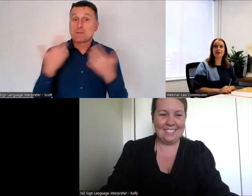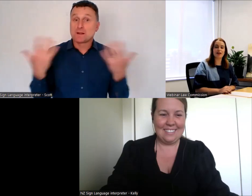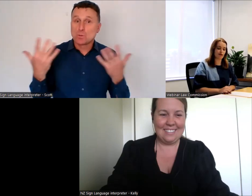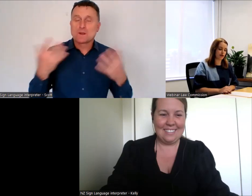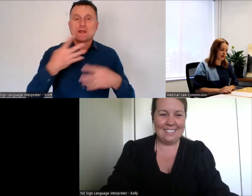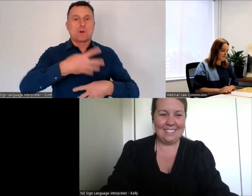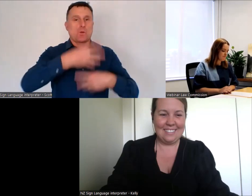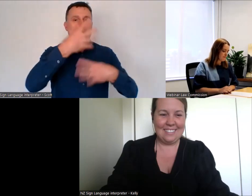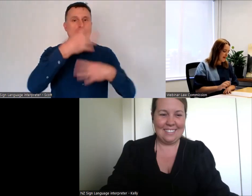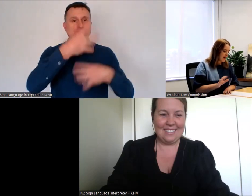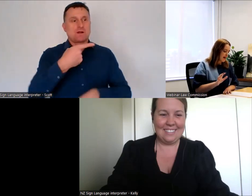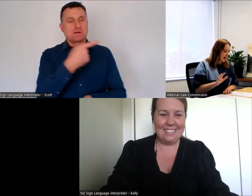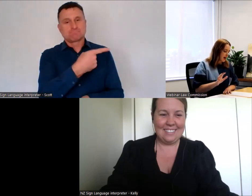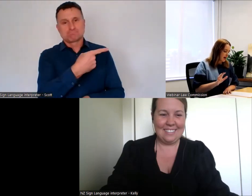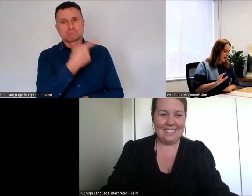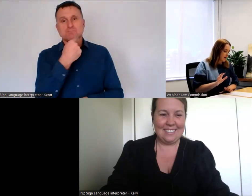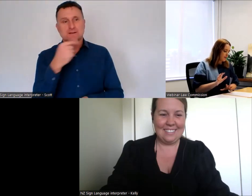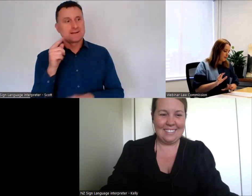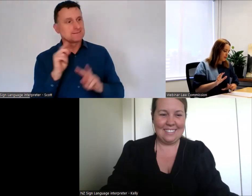there for you.